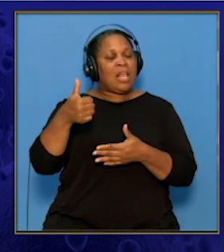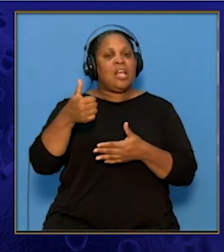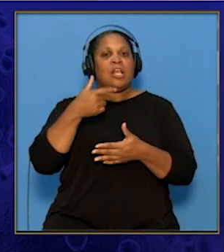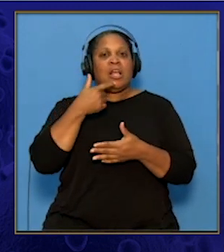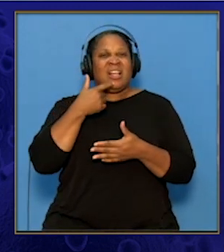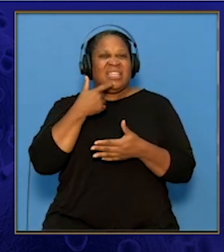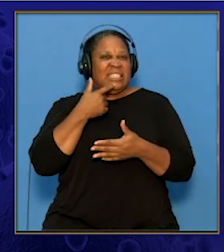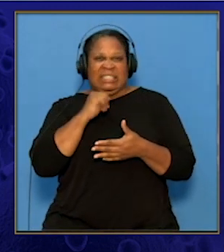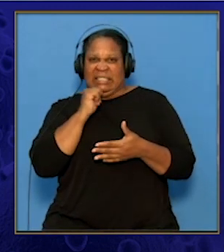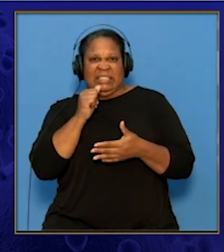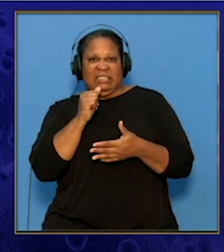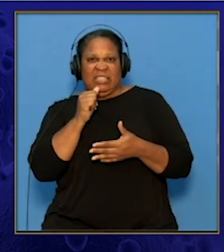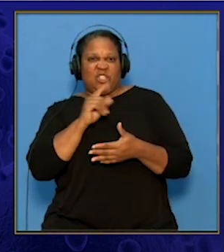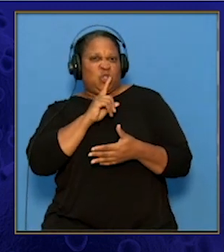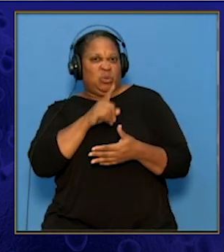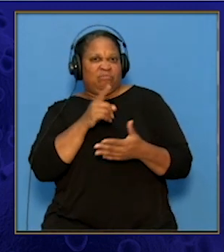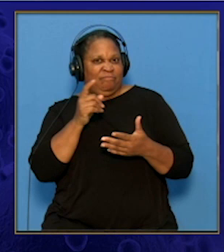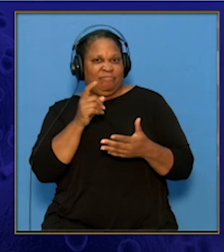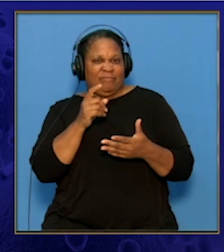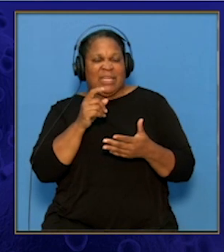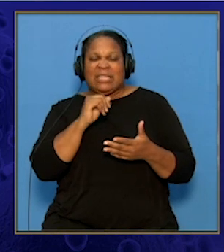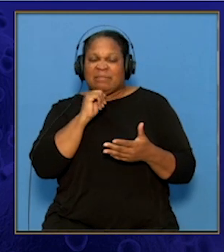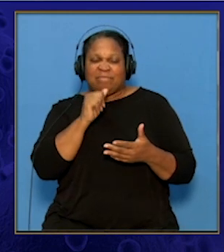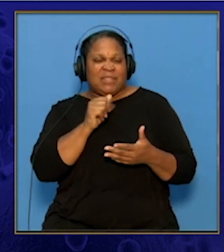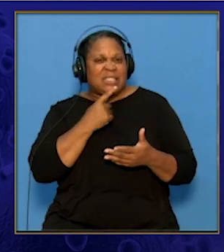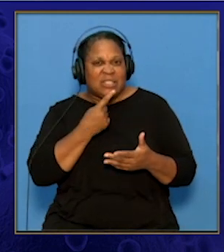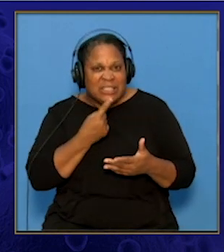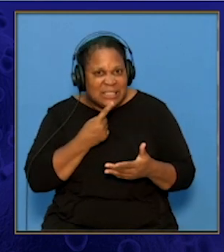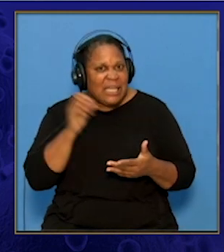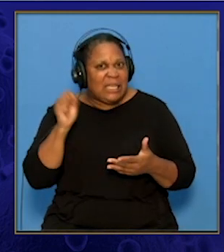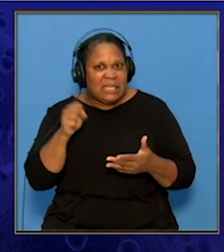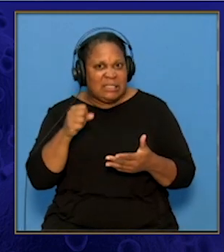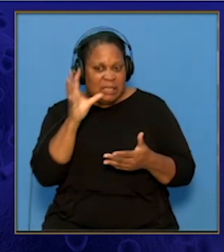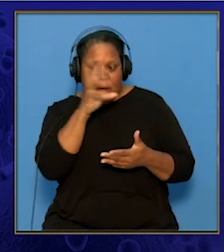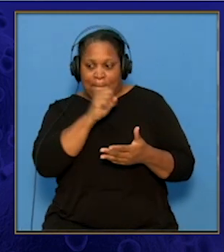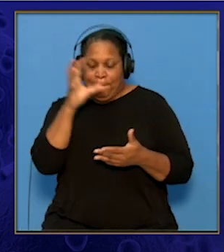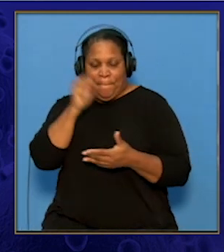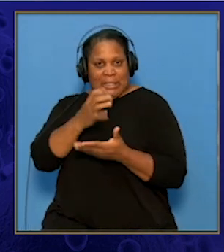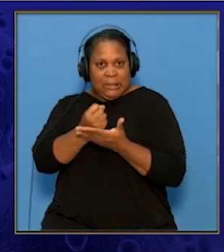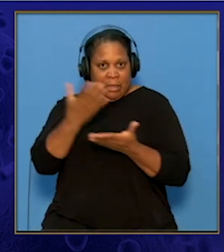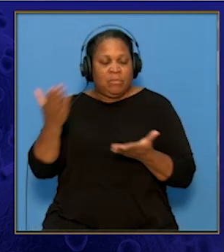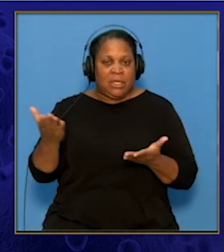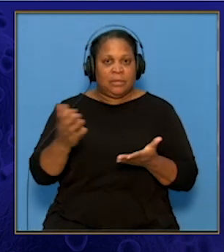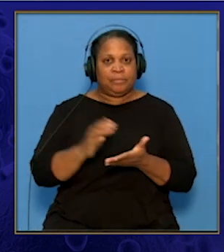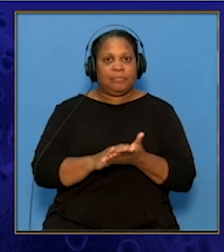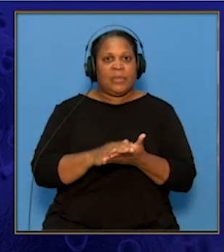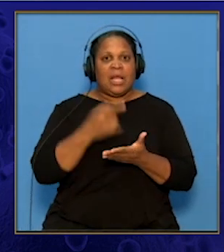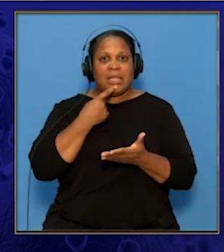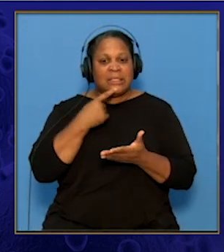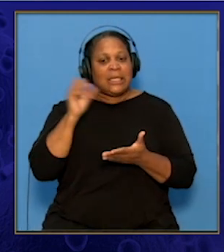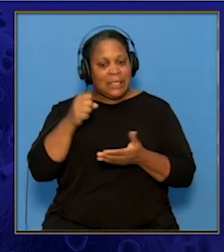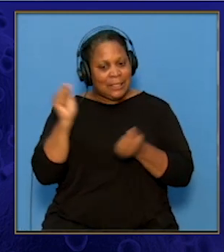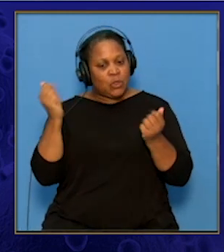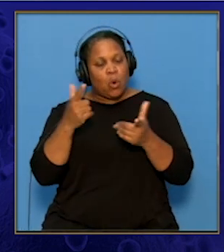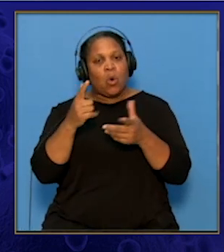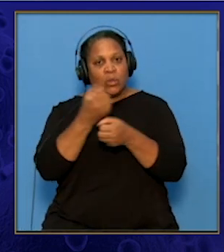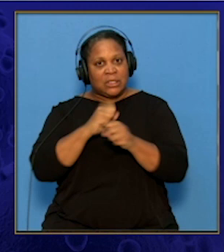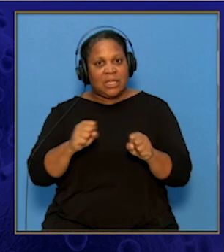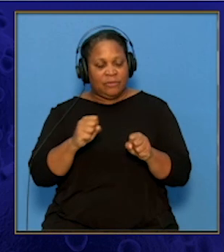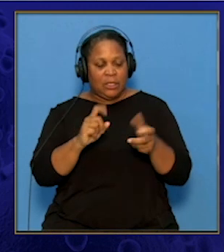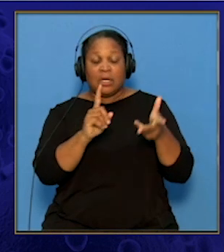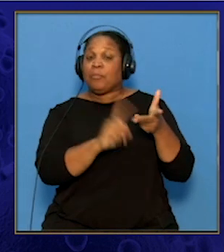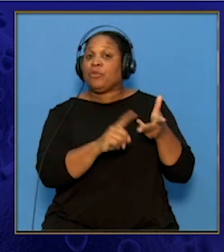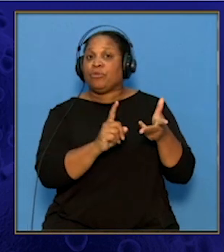them overlooked a problem related to safety and efficacy. Number three, manufacturing and distribution